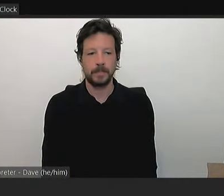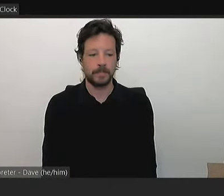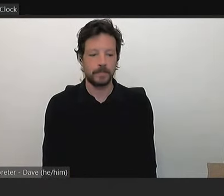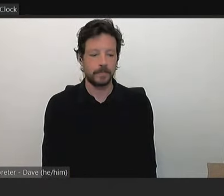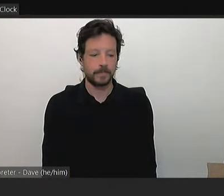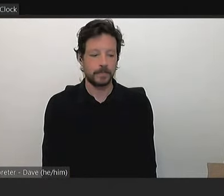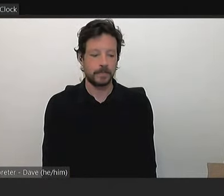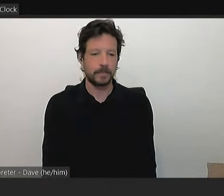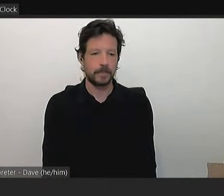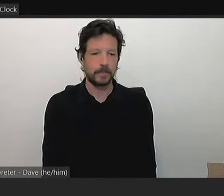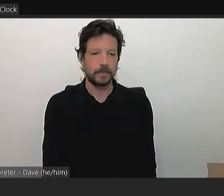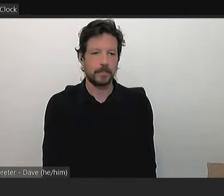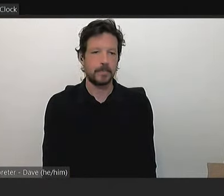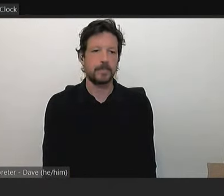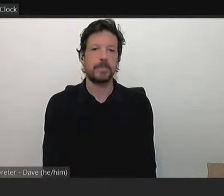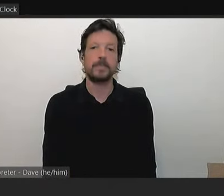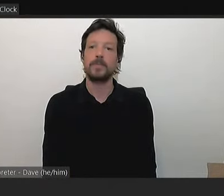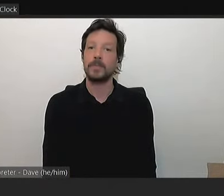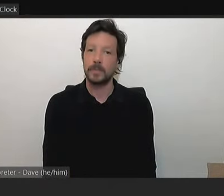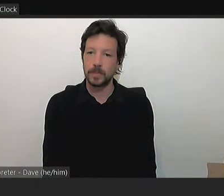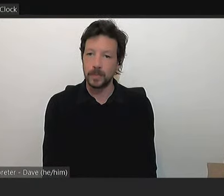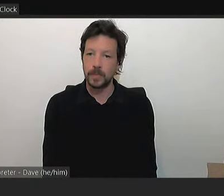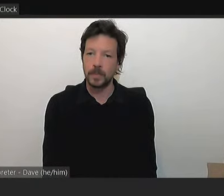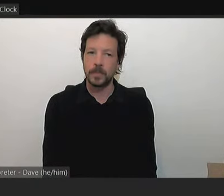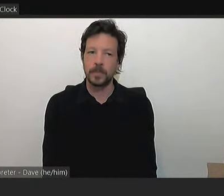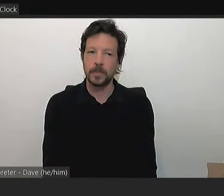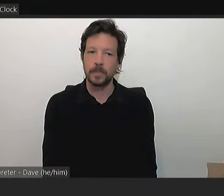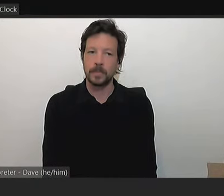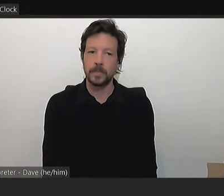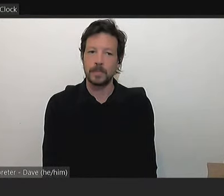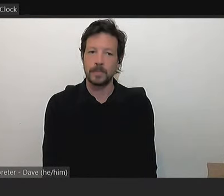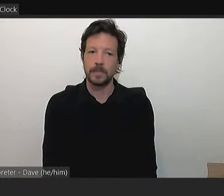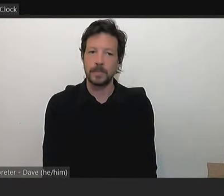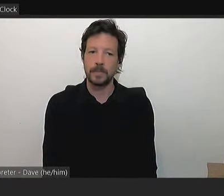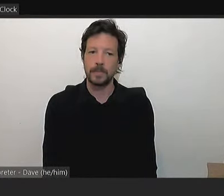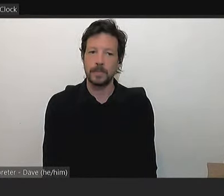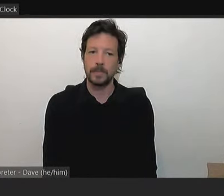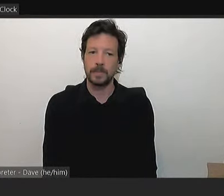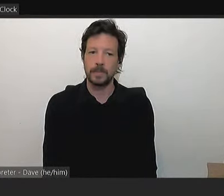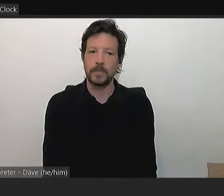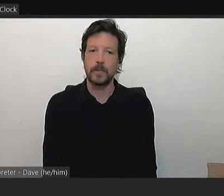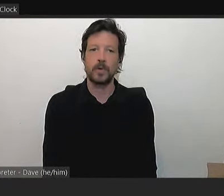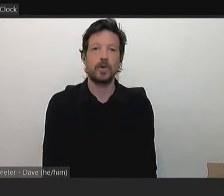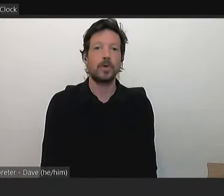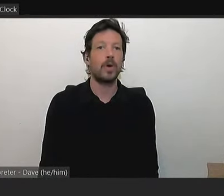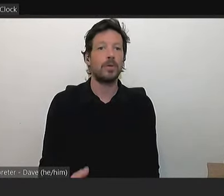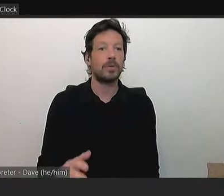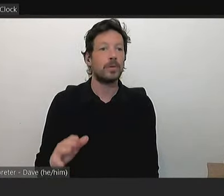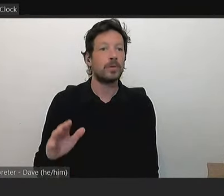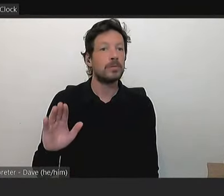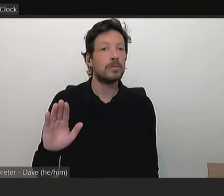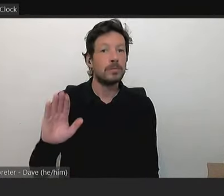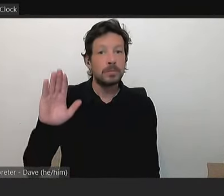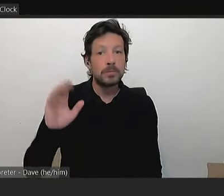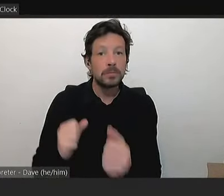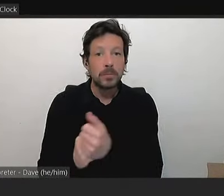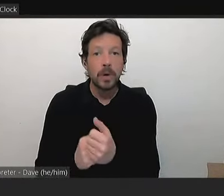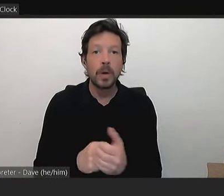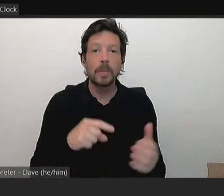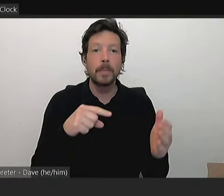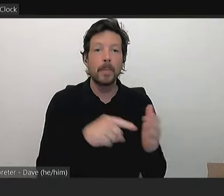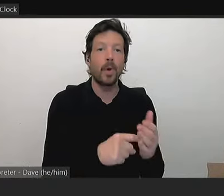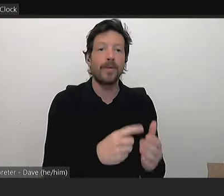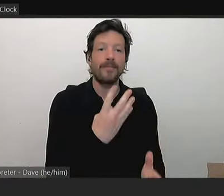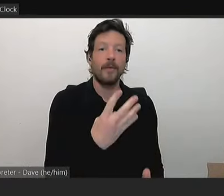Okay, Councillors, do I have a mover to this motion, which is points four to 23?